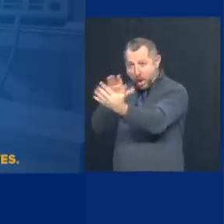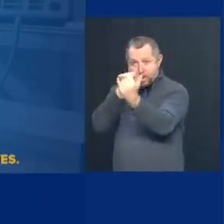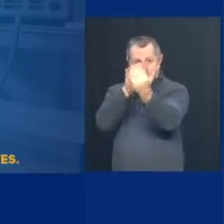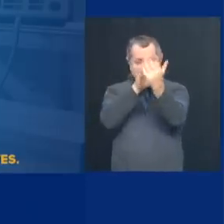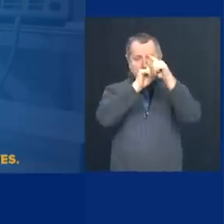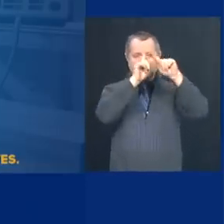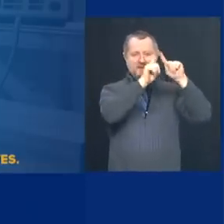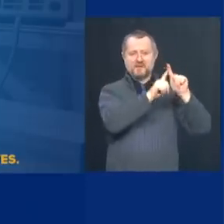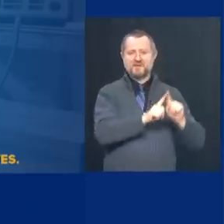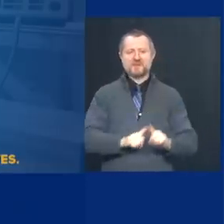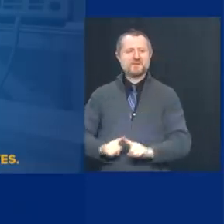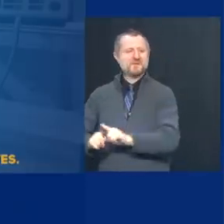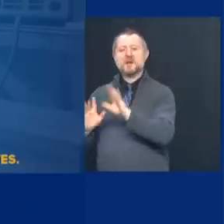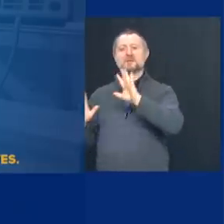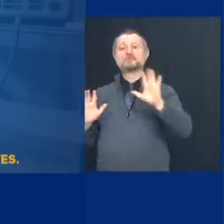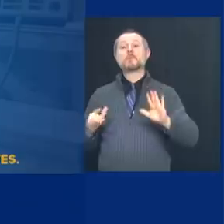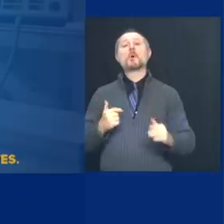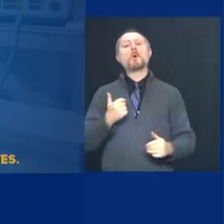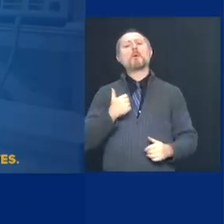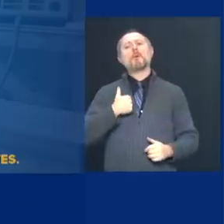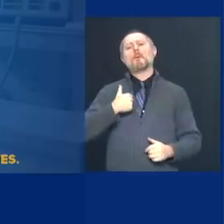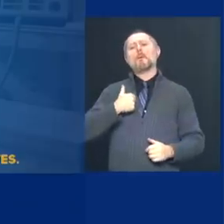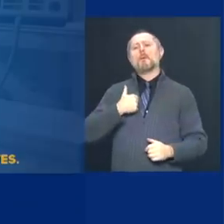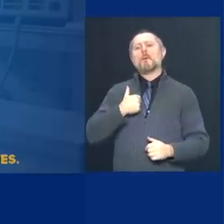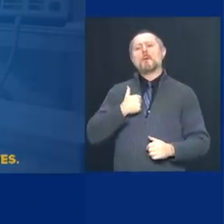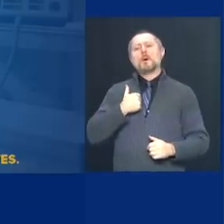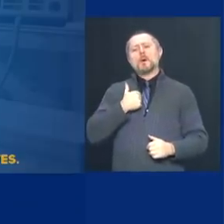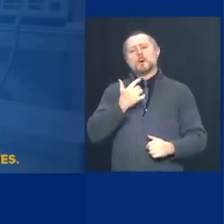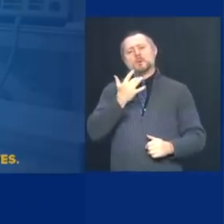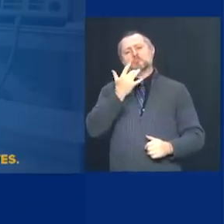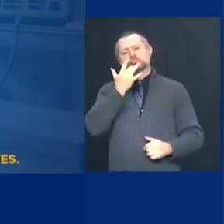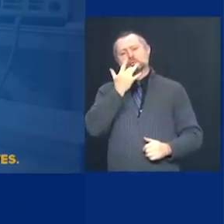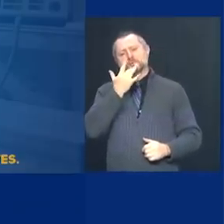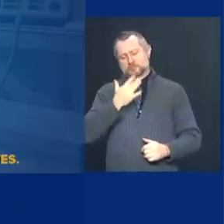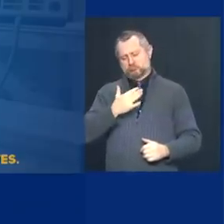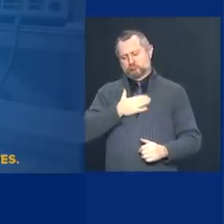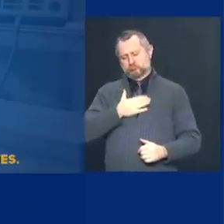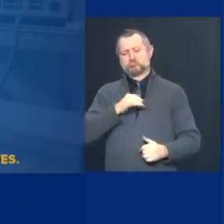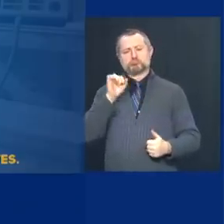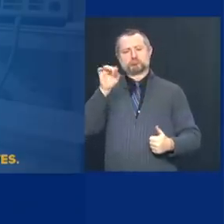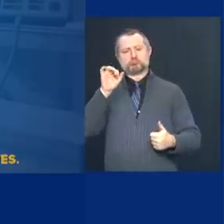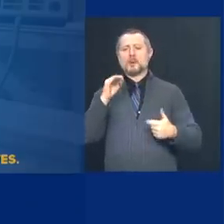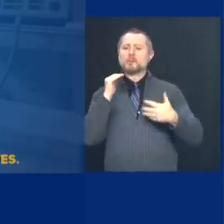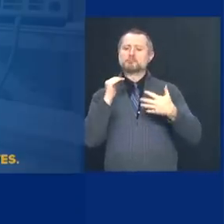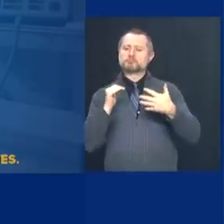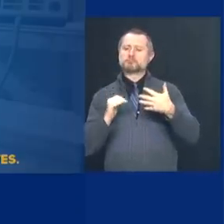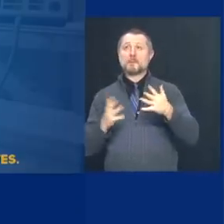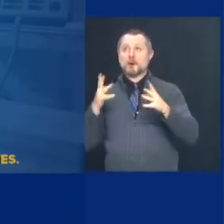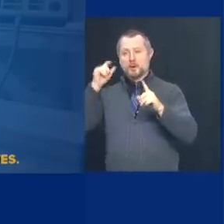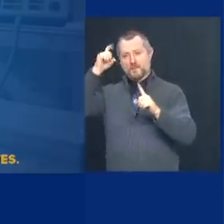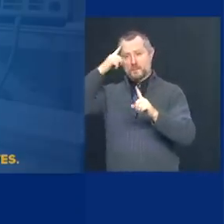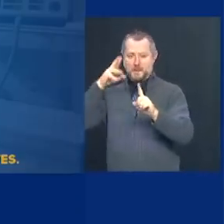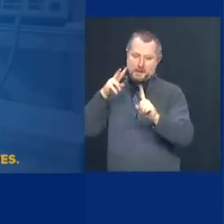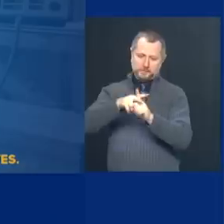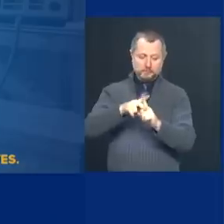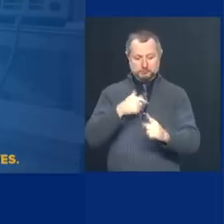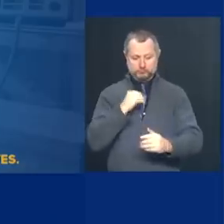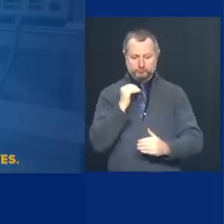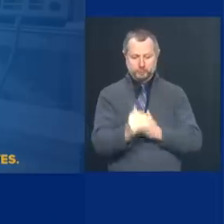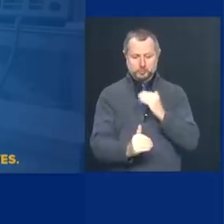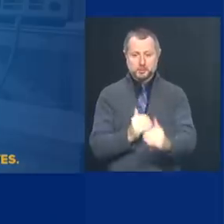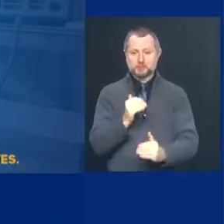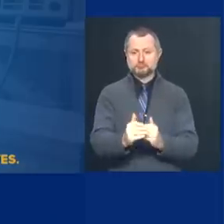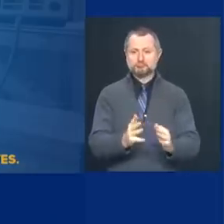medical term that we have here in New York. We also apply it to government. Hodgepodge, just a